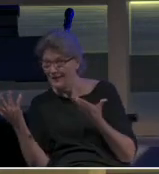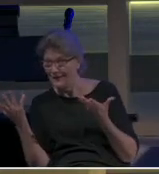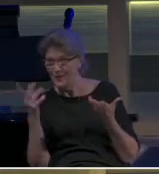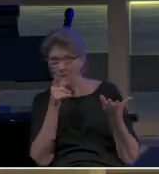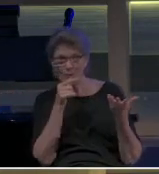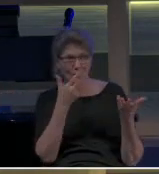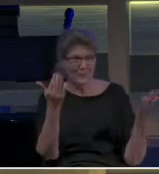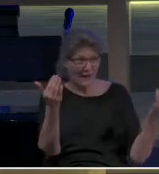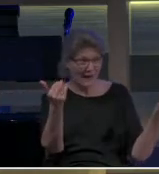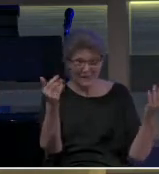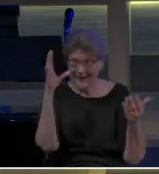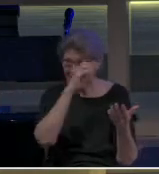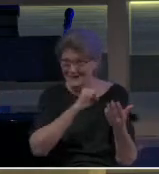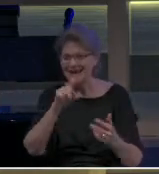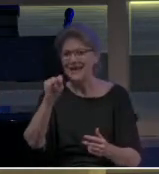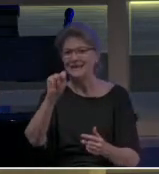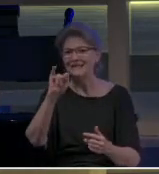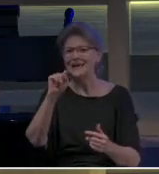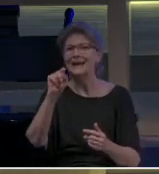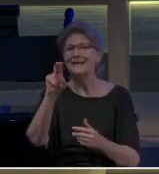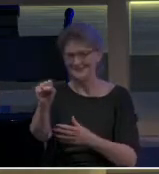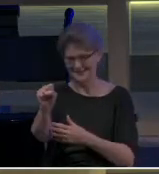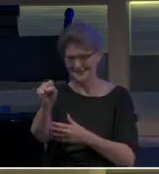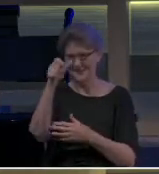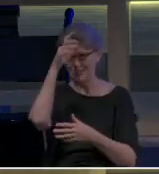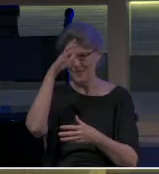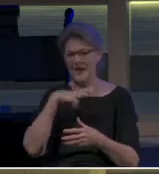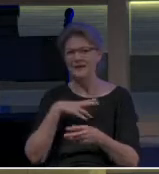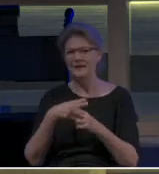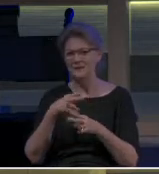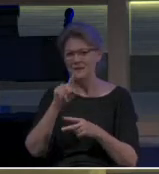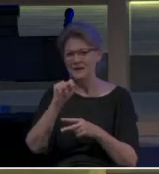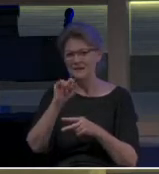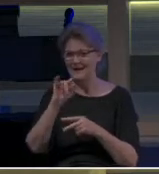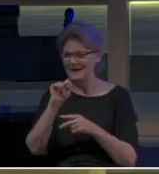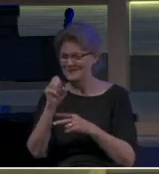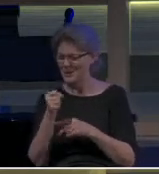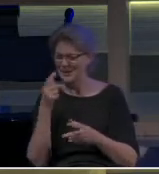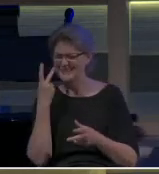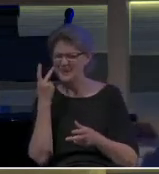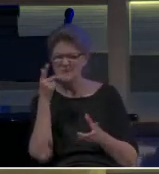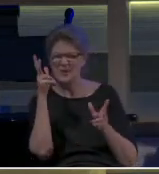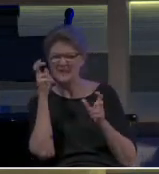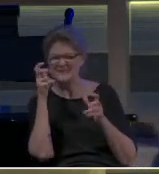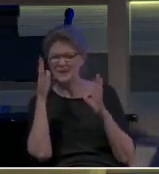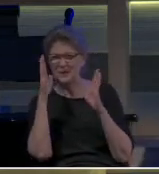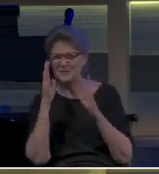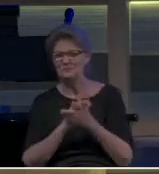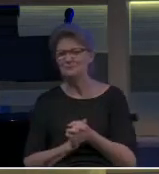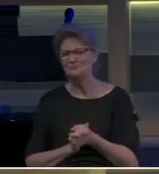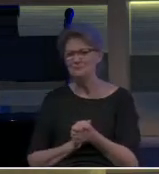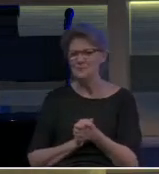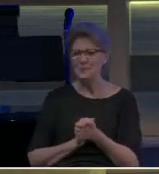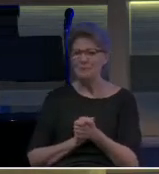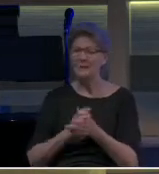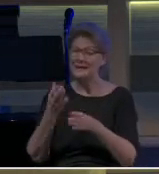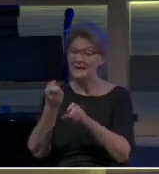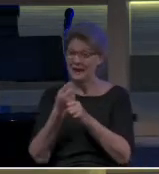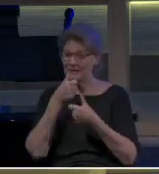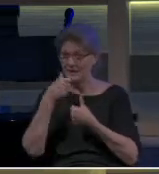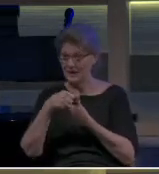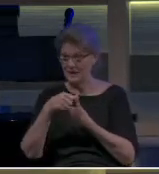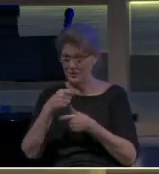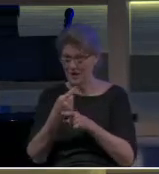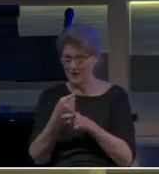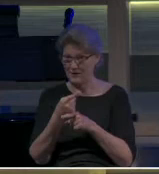Come on, Titus. Right, I just wanted to see if you were listening. So Titus is the recipient of the letter. And we read that